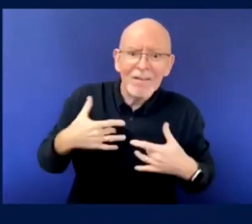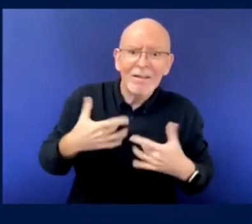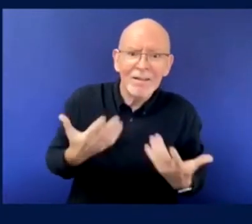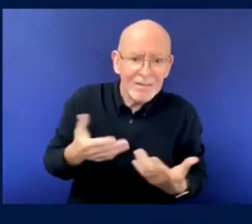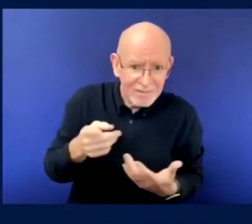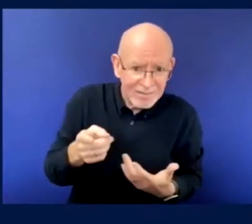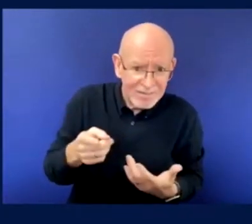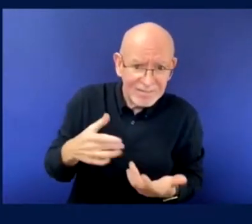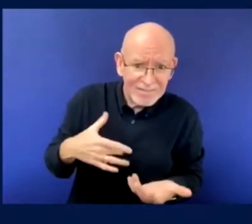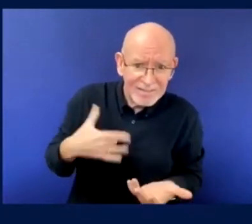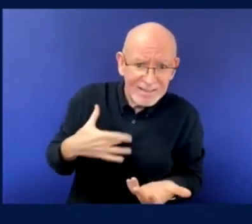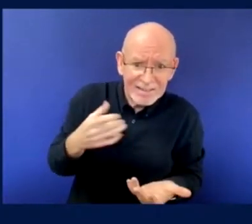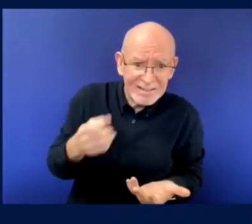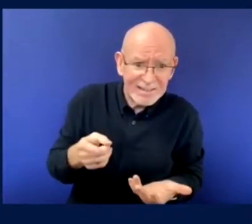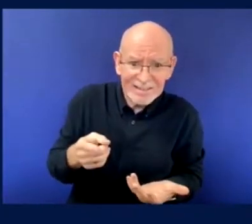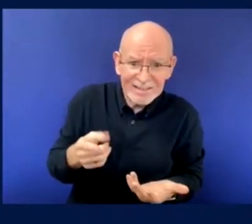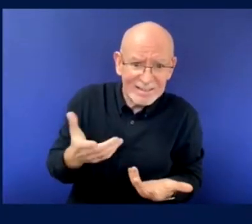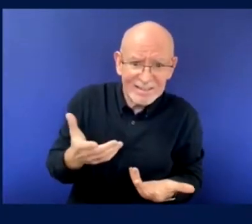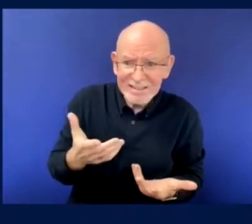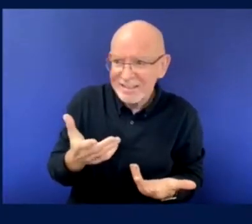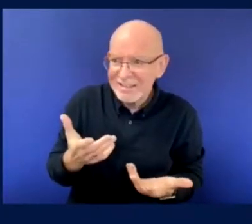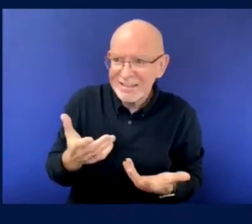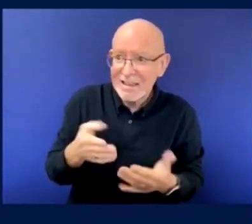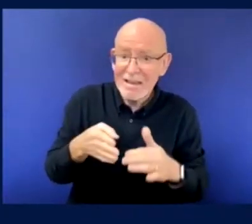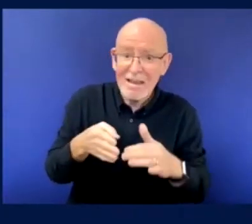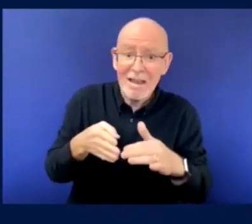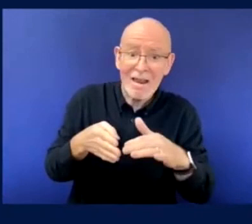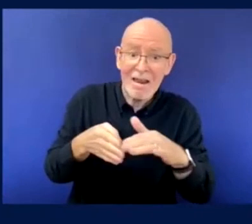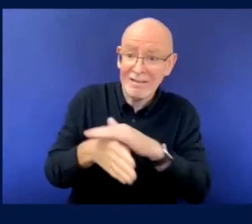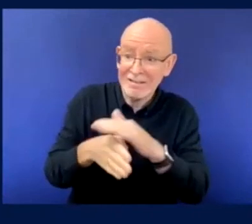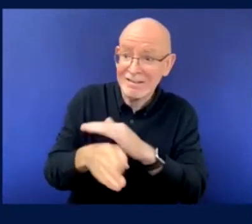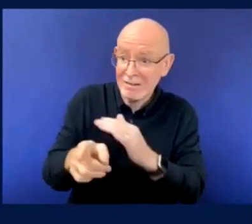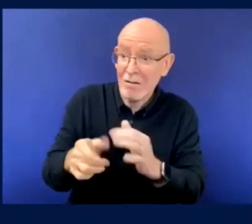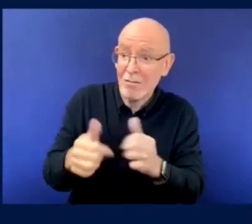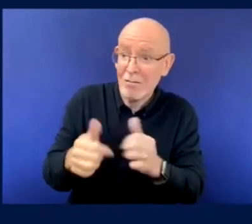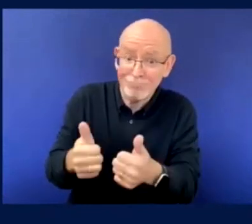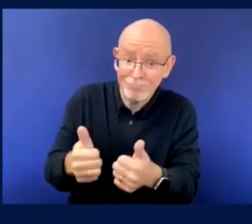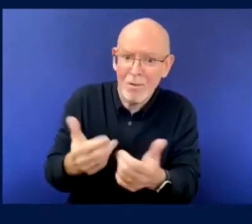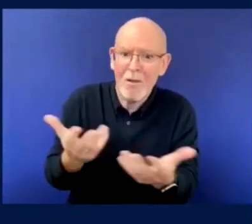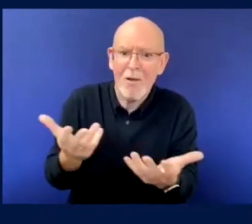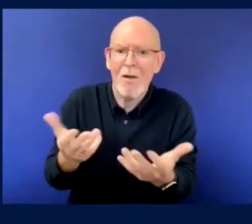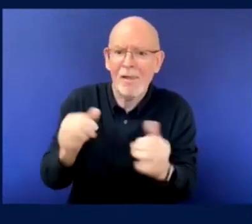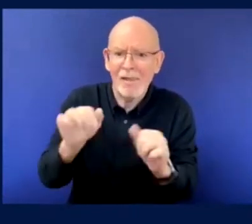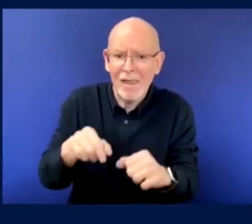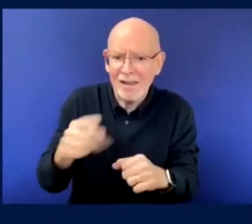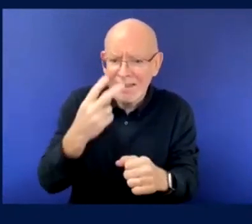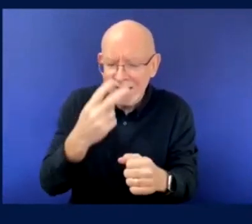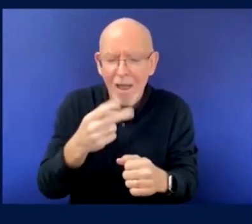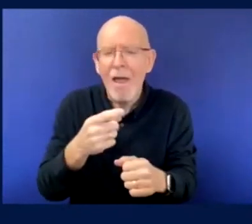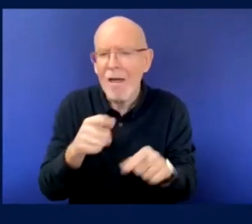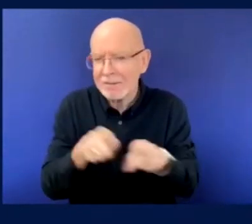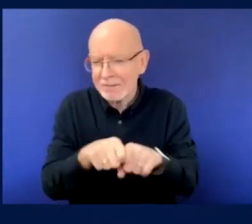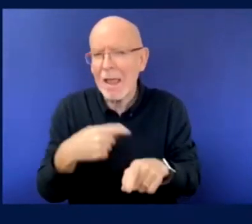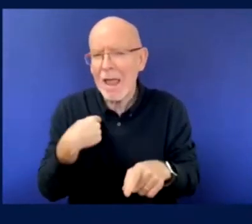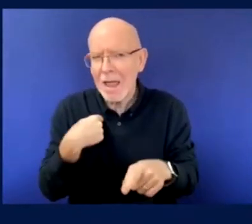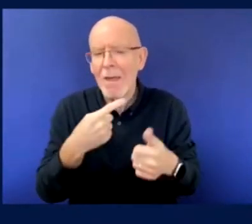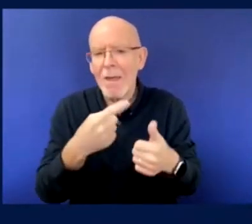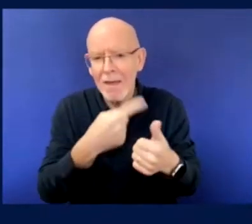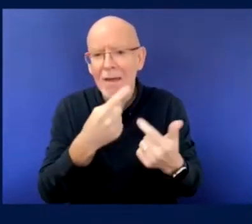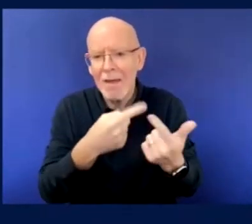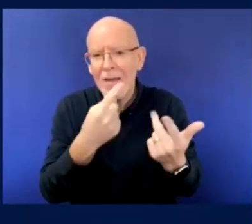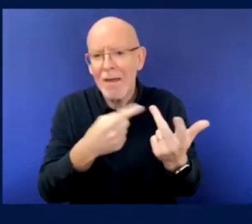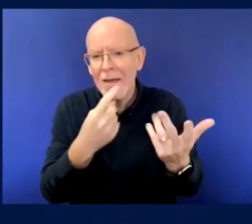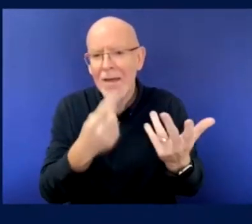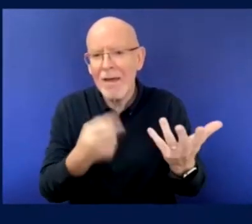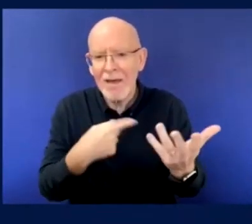Yeah, 100%. It's just, you are, have a friend, uh, you have a group of friends where you, where you've been with these